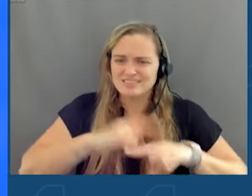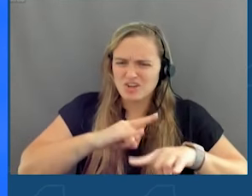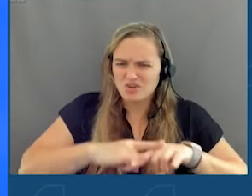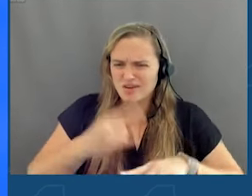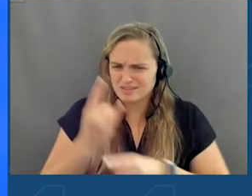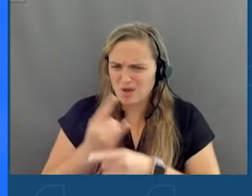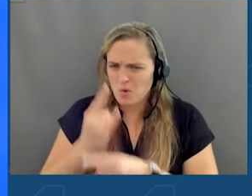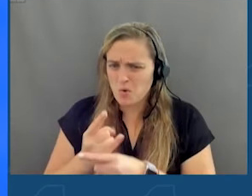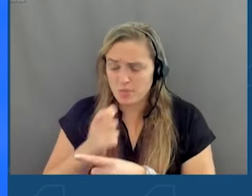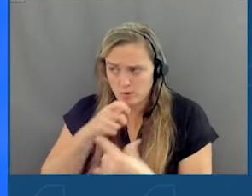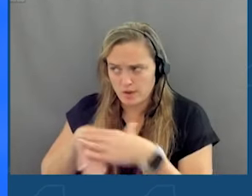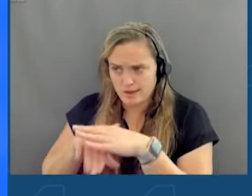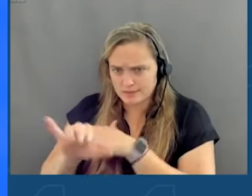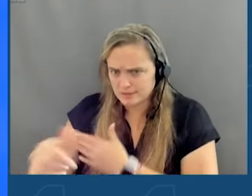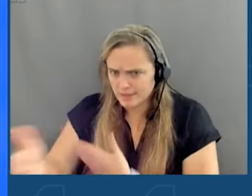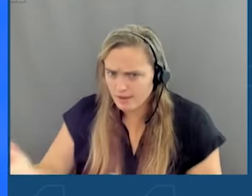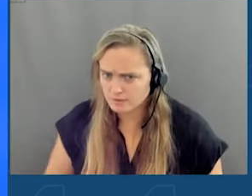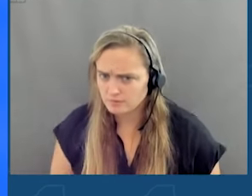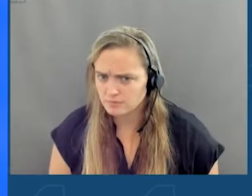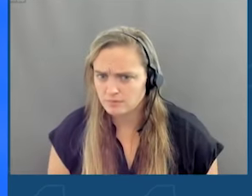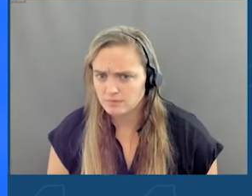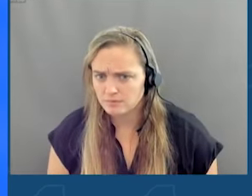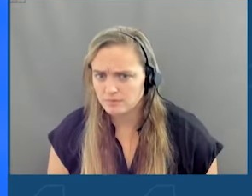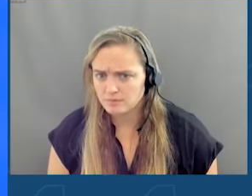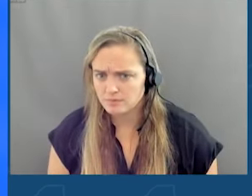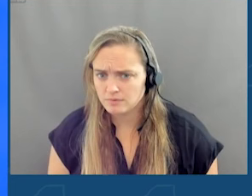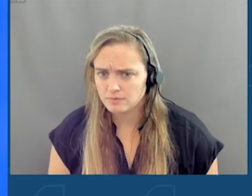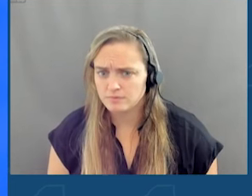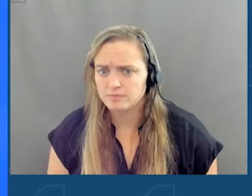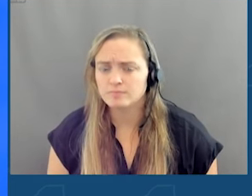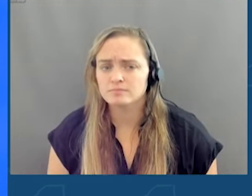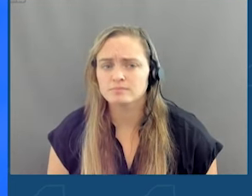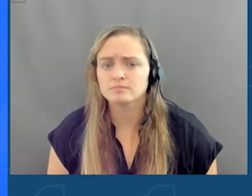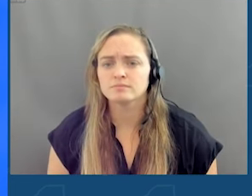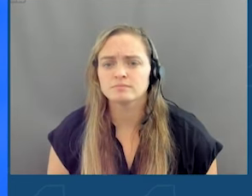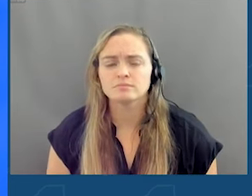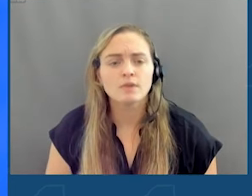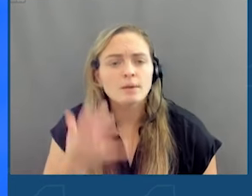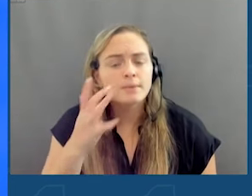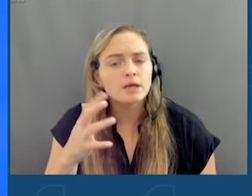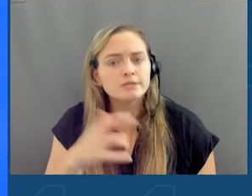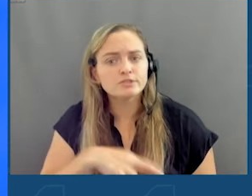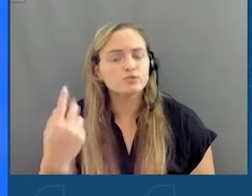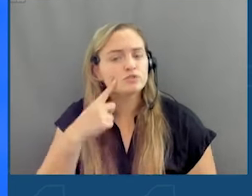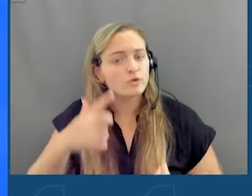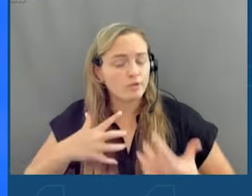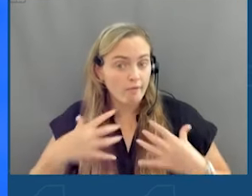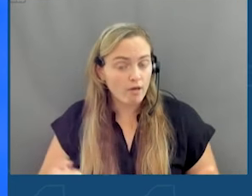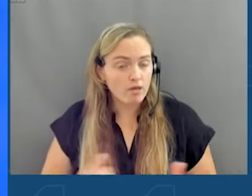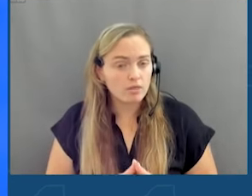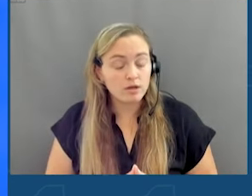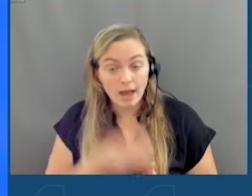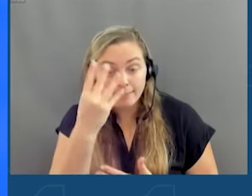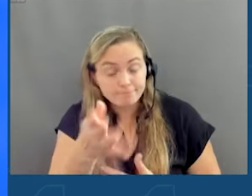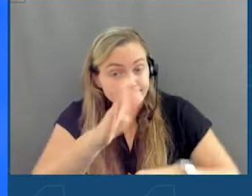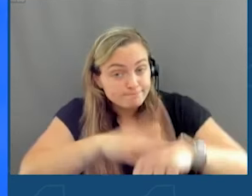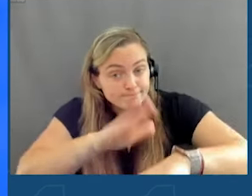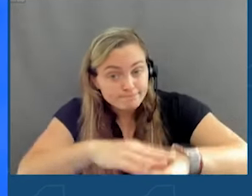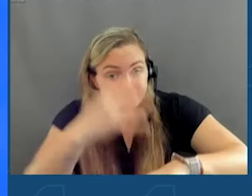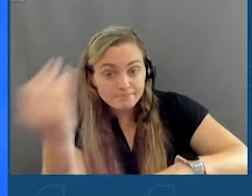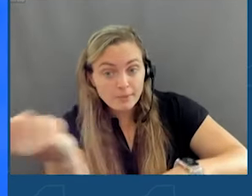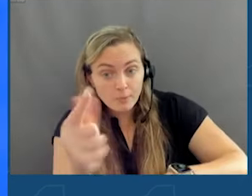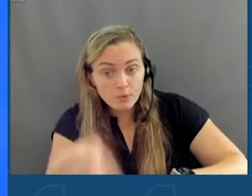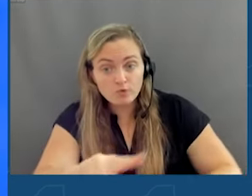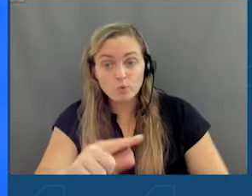have access to them because it's a threat to their health. I'm telling you, these